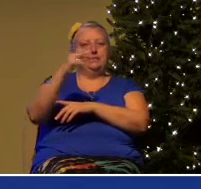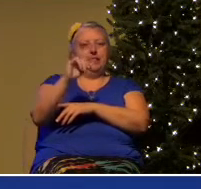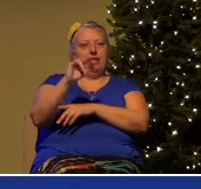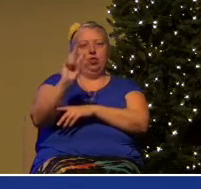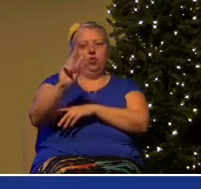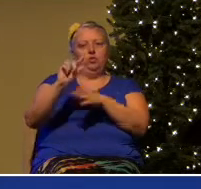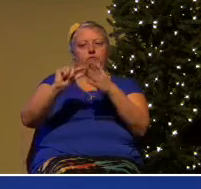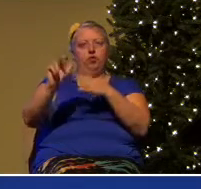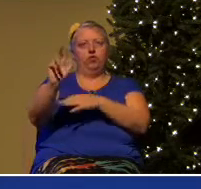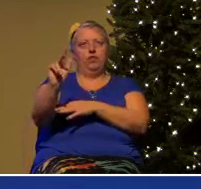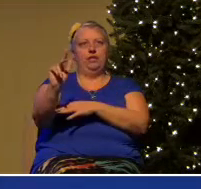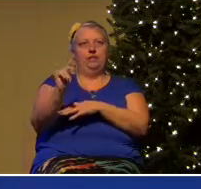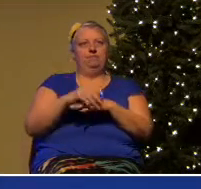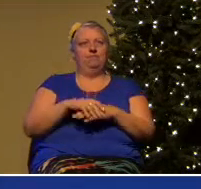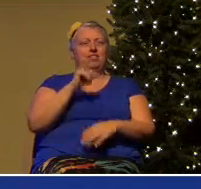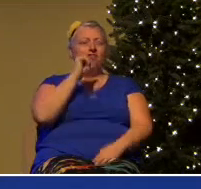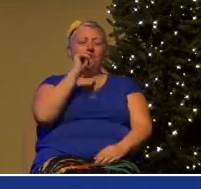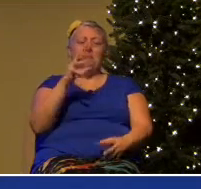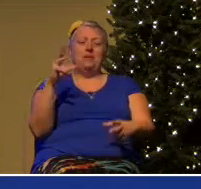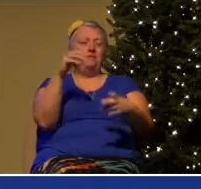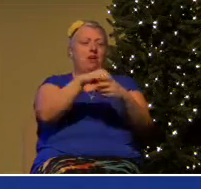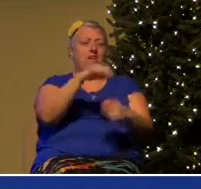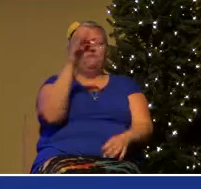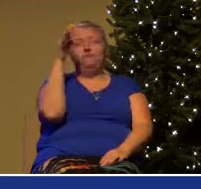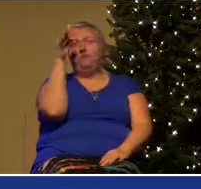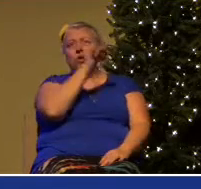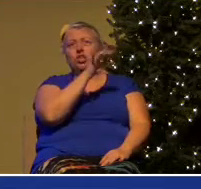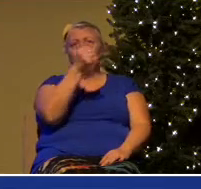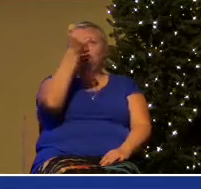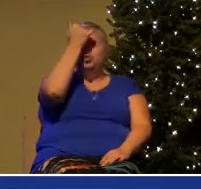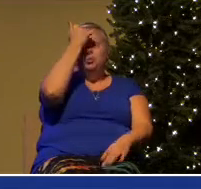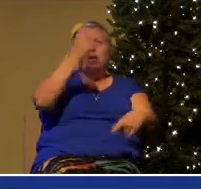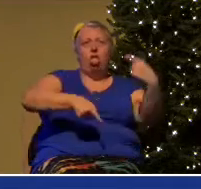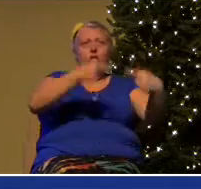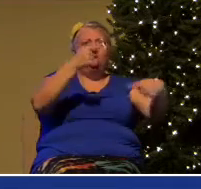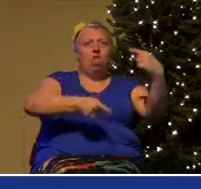foolish and stupid arguments because you know they produce quarrels.